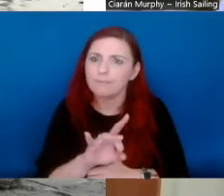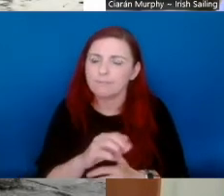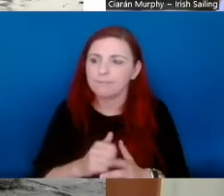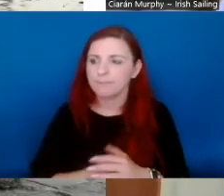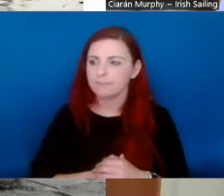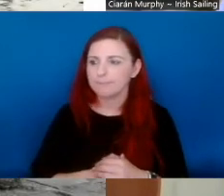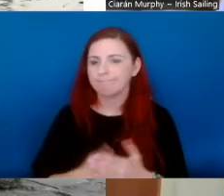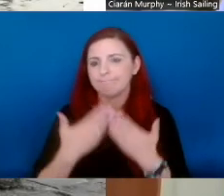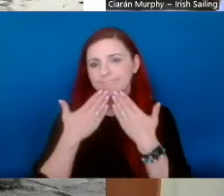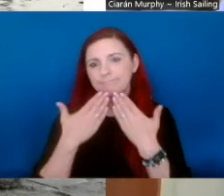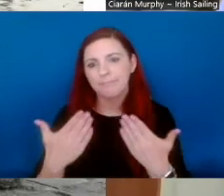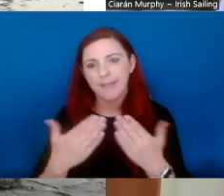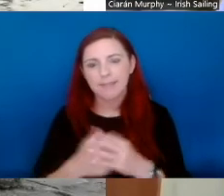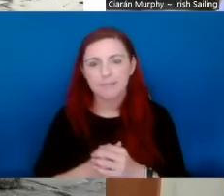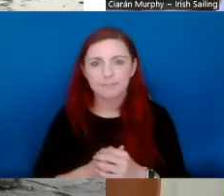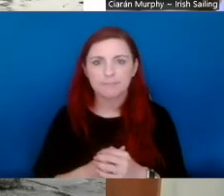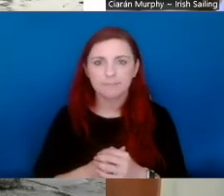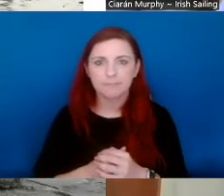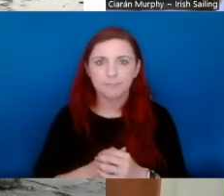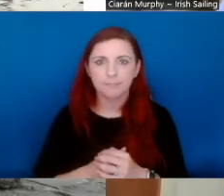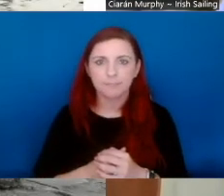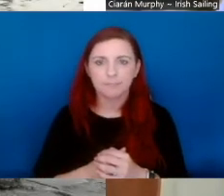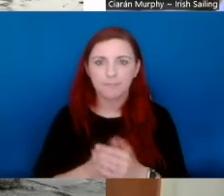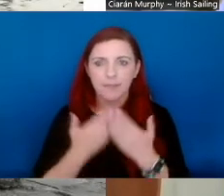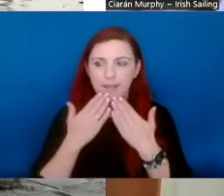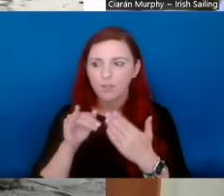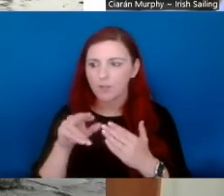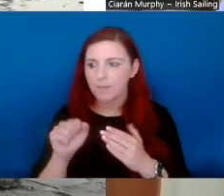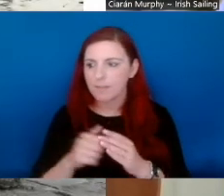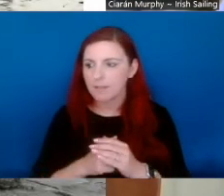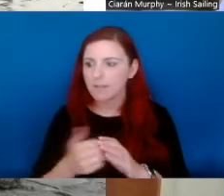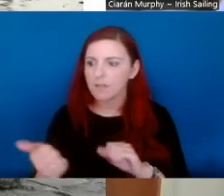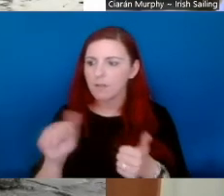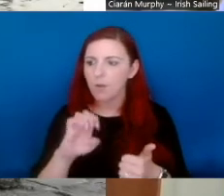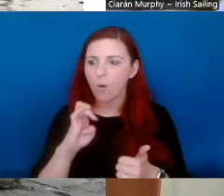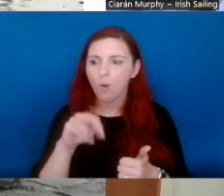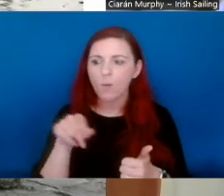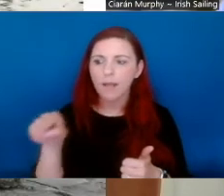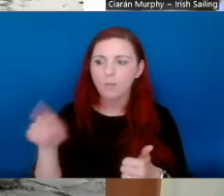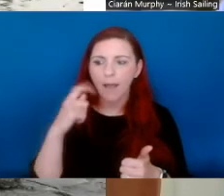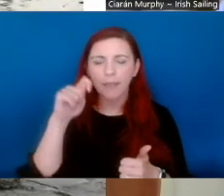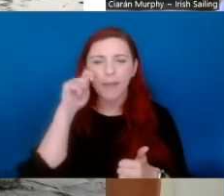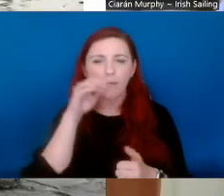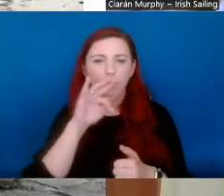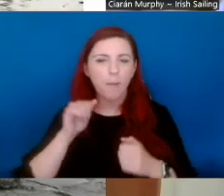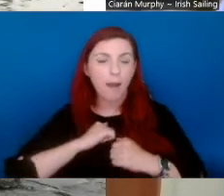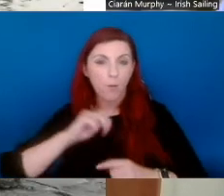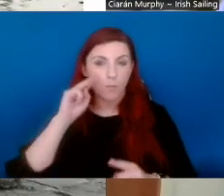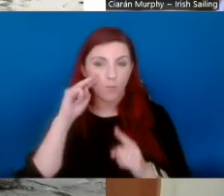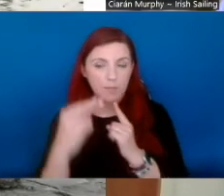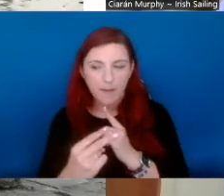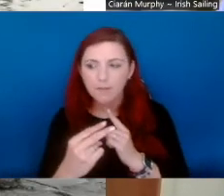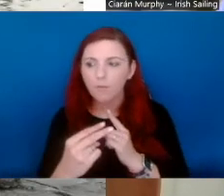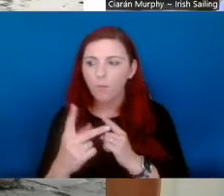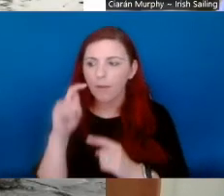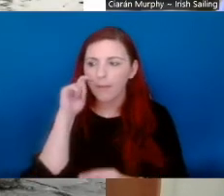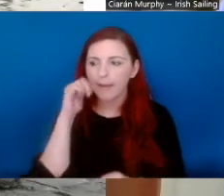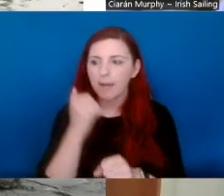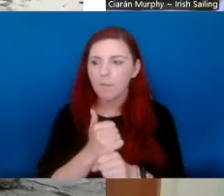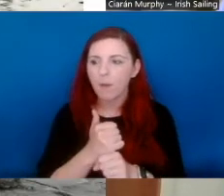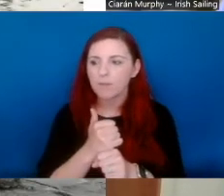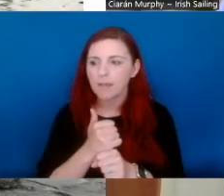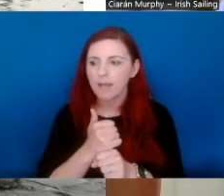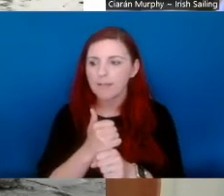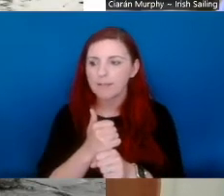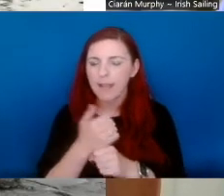I would say no, but it is a very interesting question at the same time. Great. Thanks. Thank you, James.